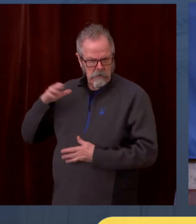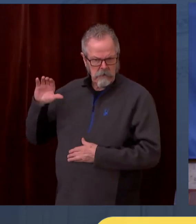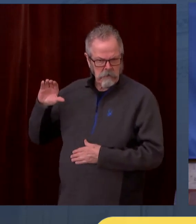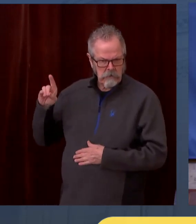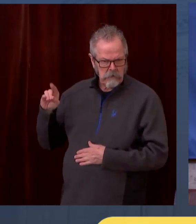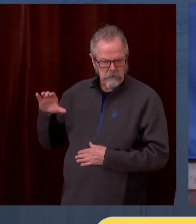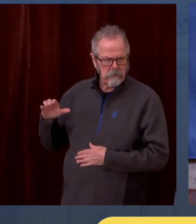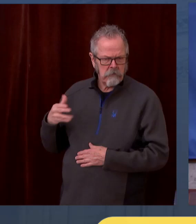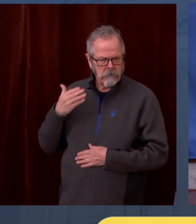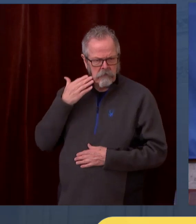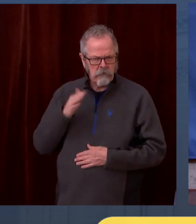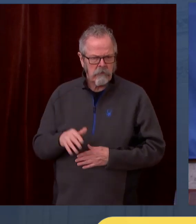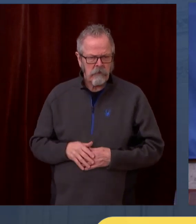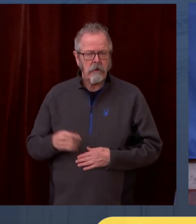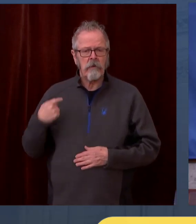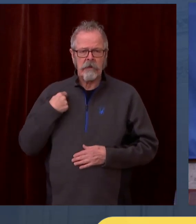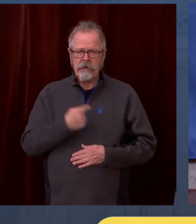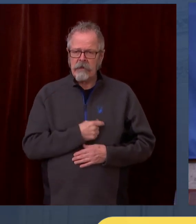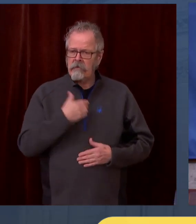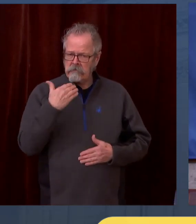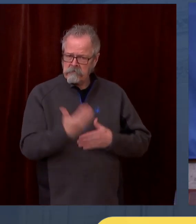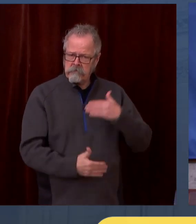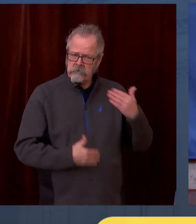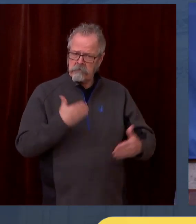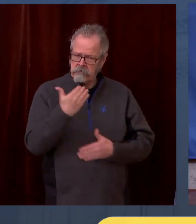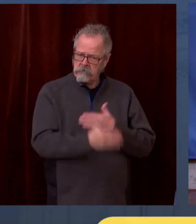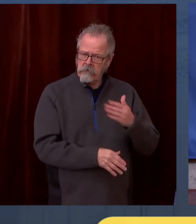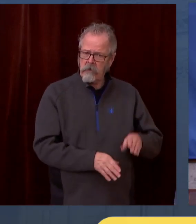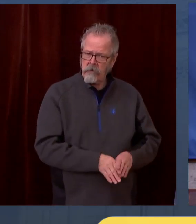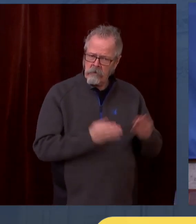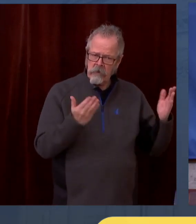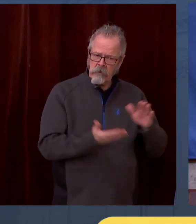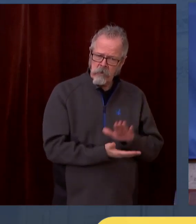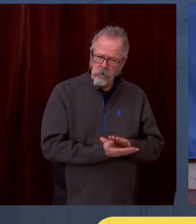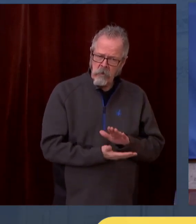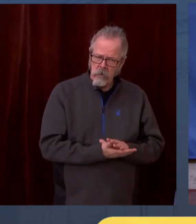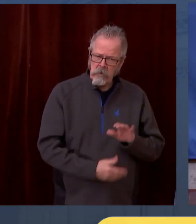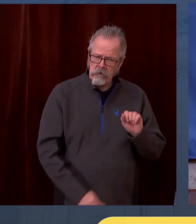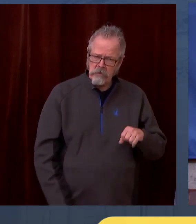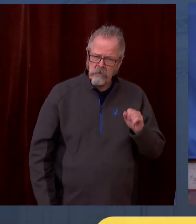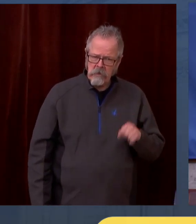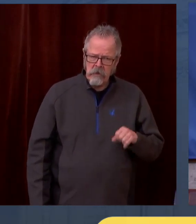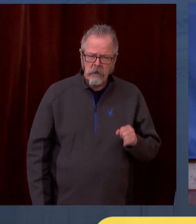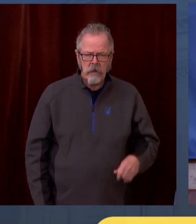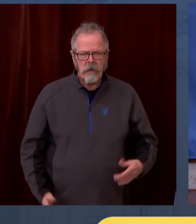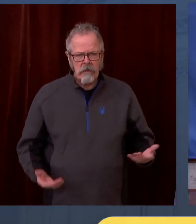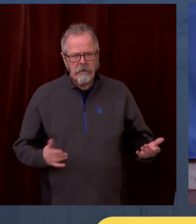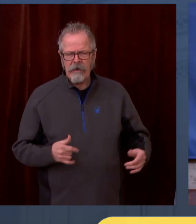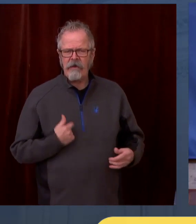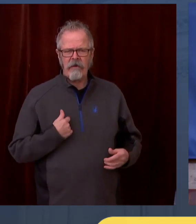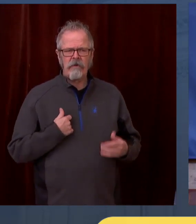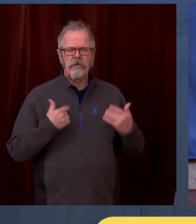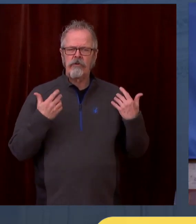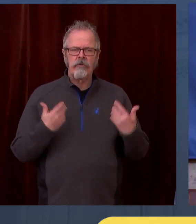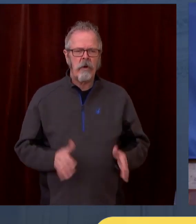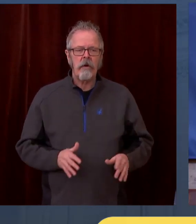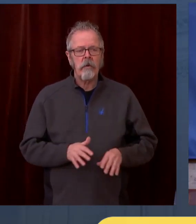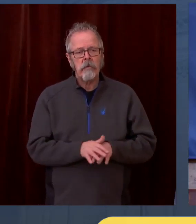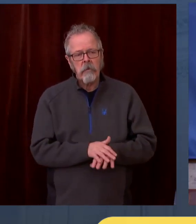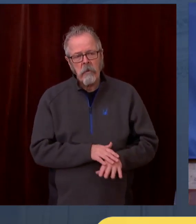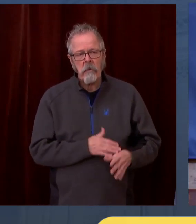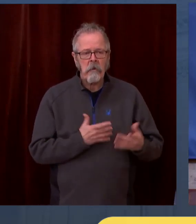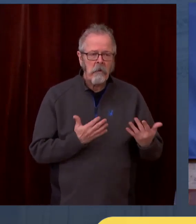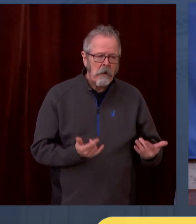that progress going. I wouldn't want to do anything that would slow down that progress, but obviously we'll look at